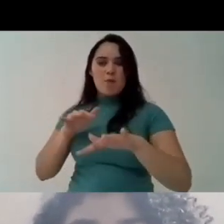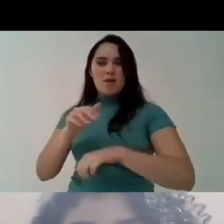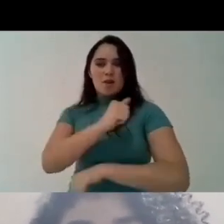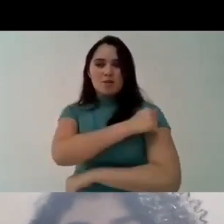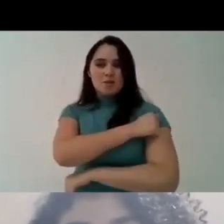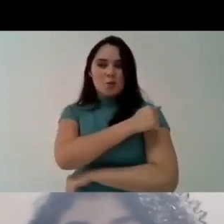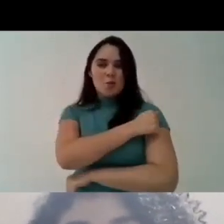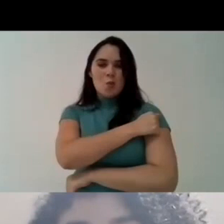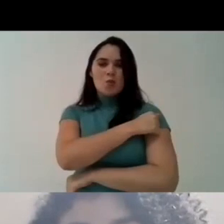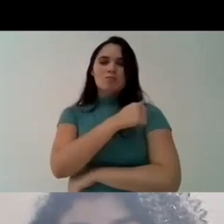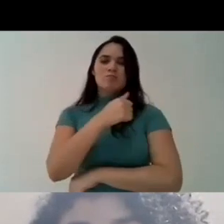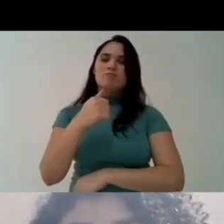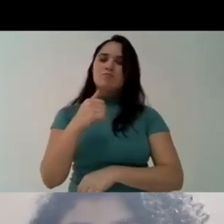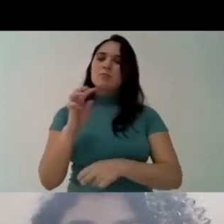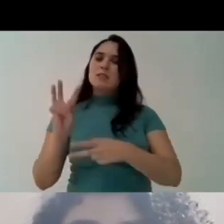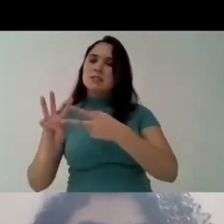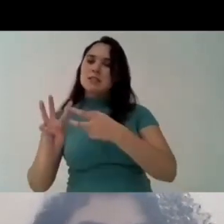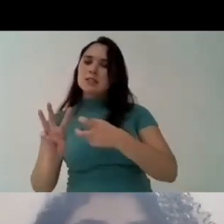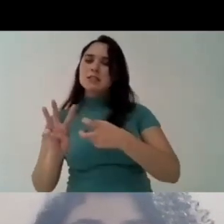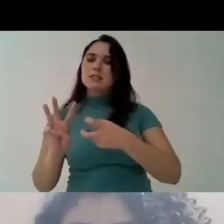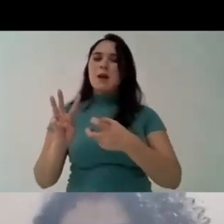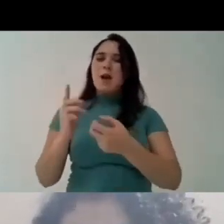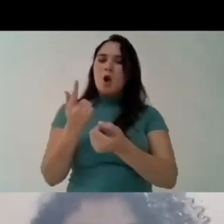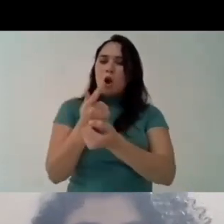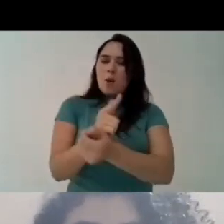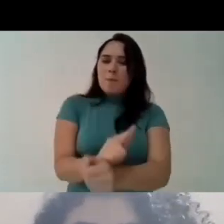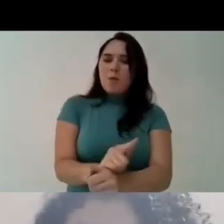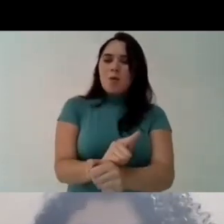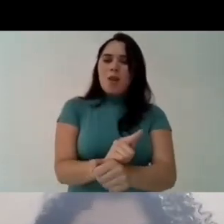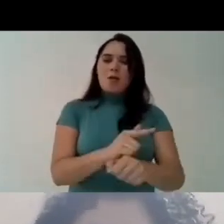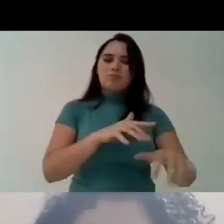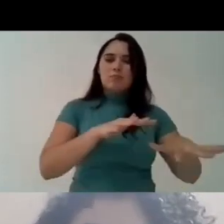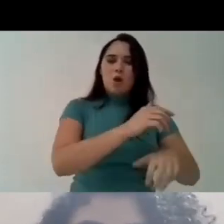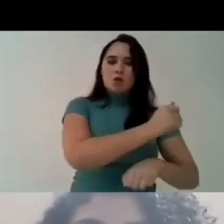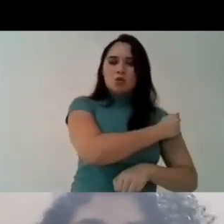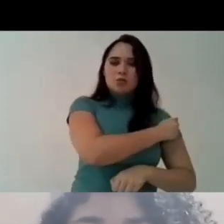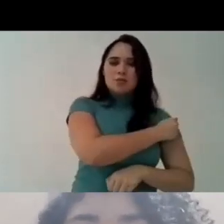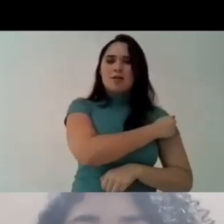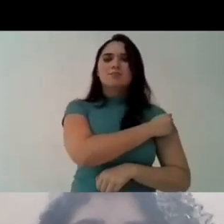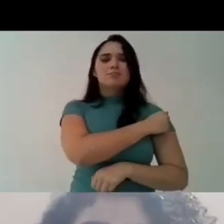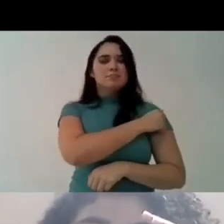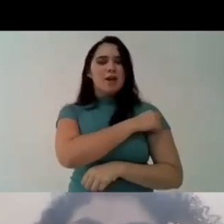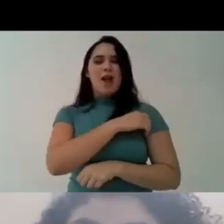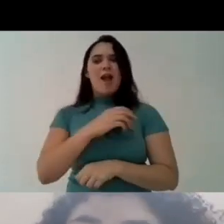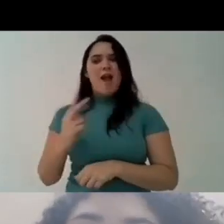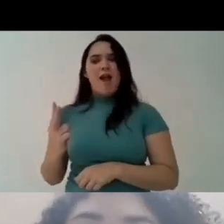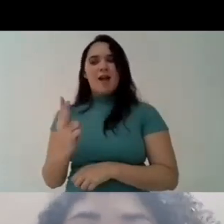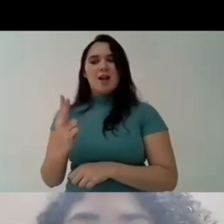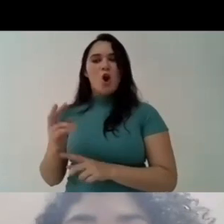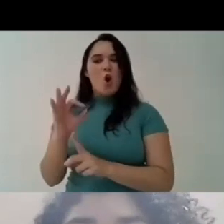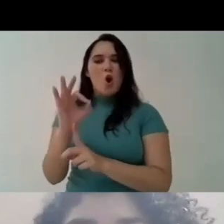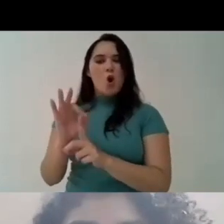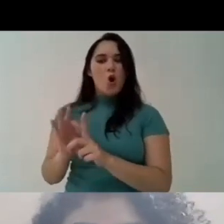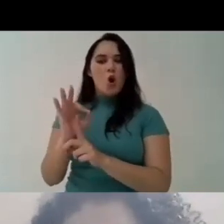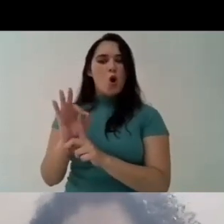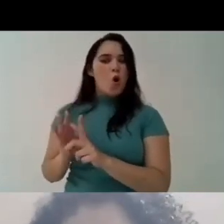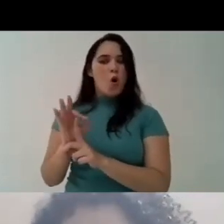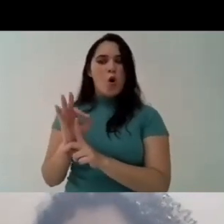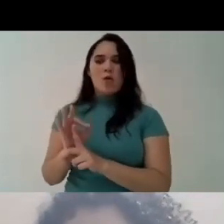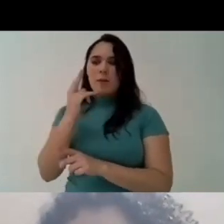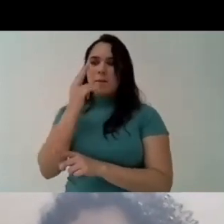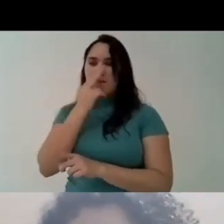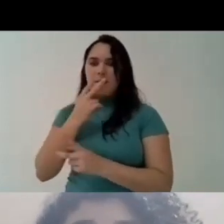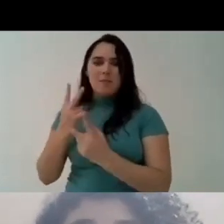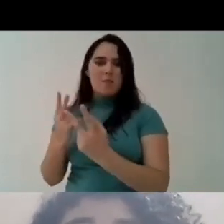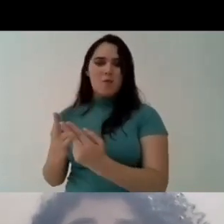the university policies uh we see that the indigenous uh communities